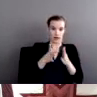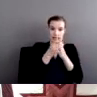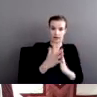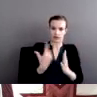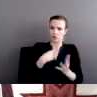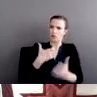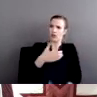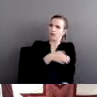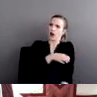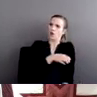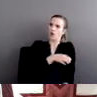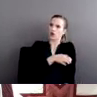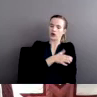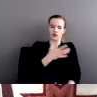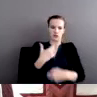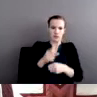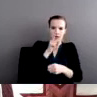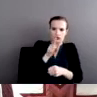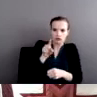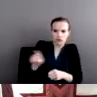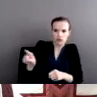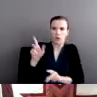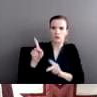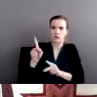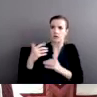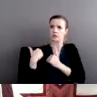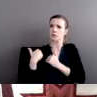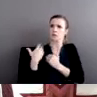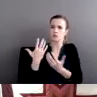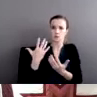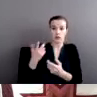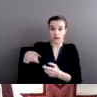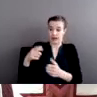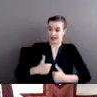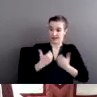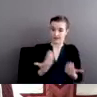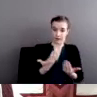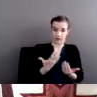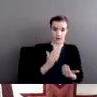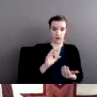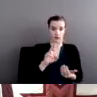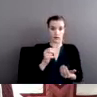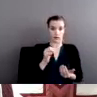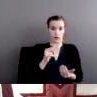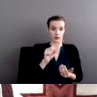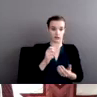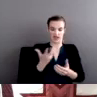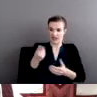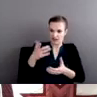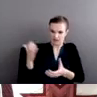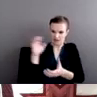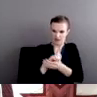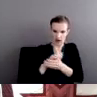want the power to hold folks accountable who are living on reservations, married into our communities,